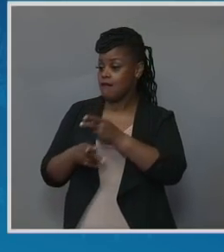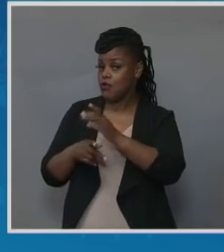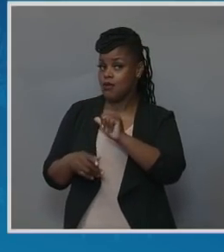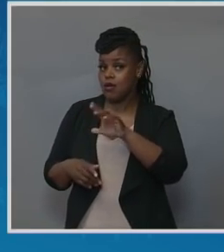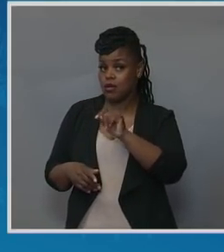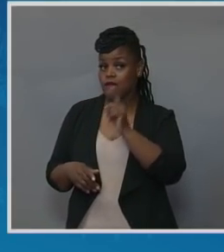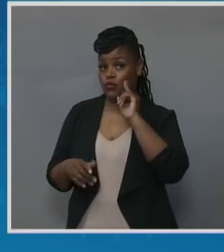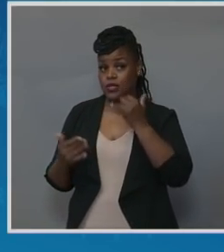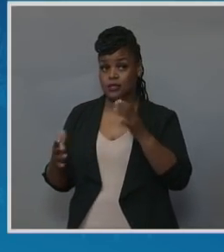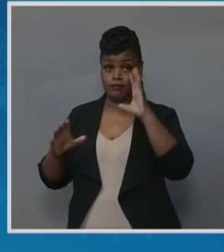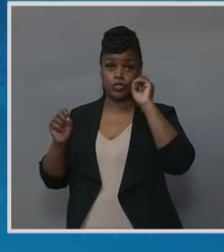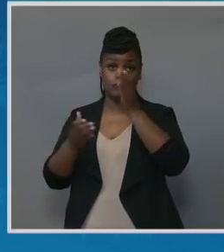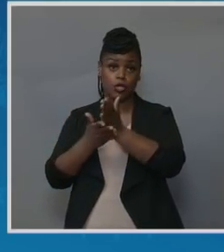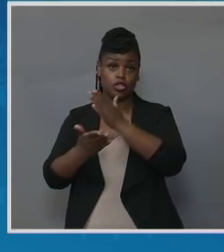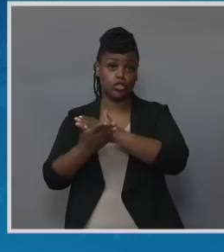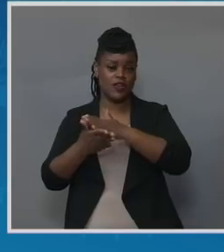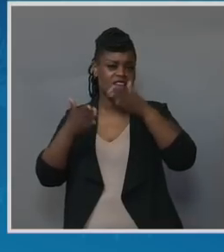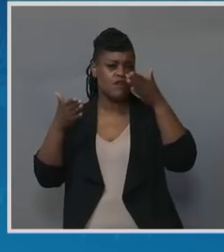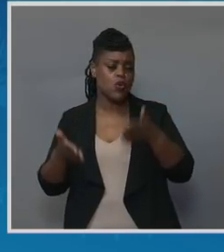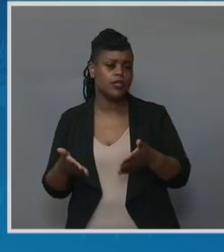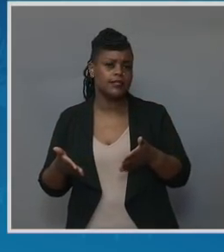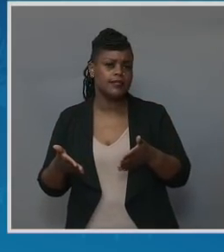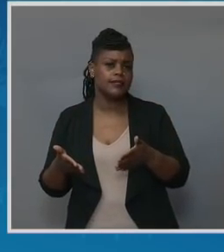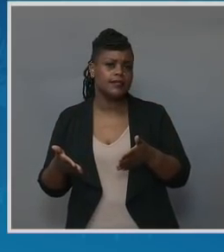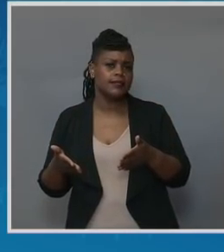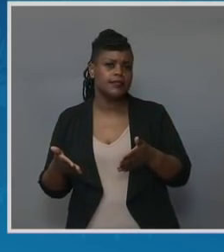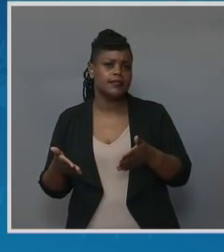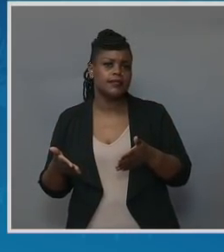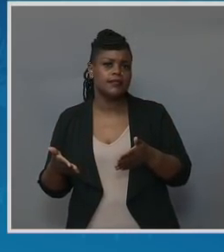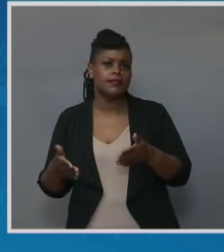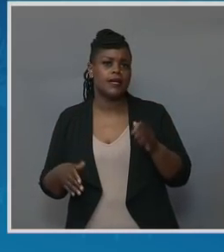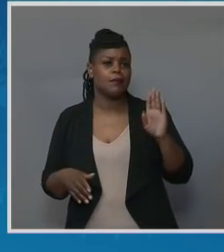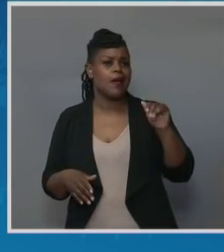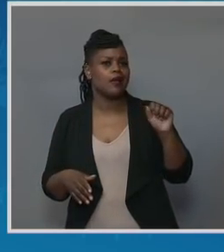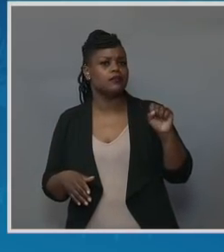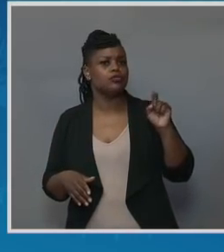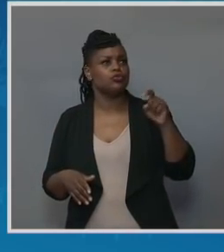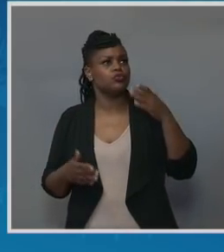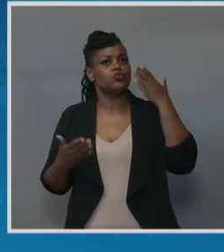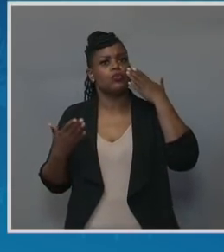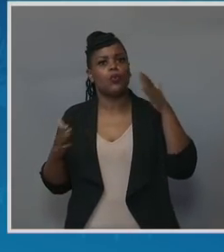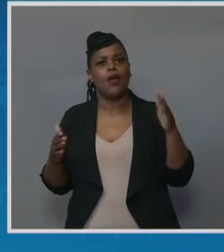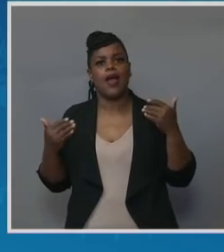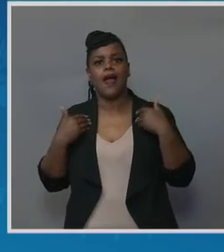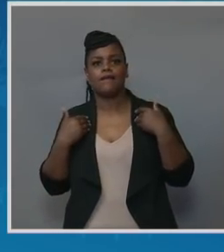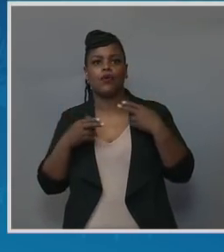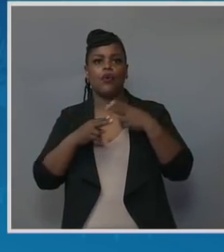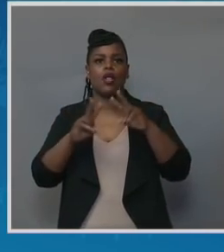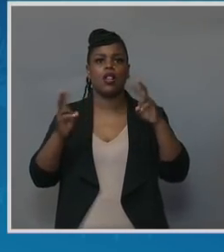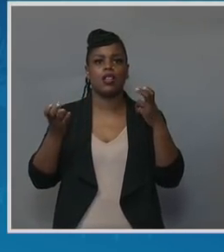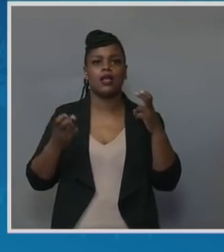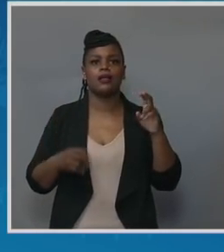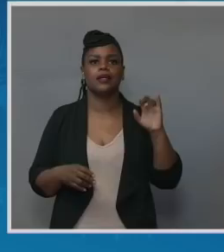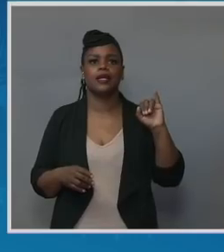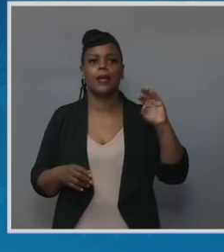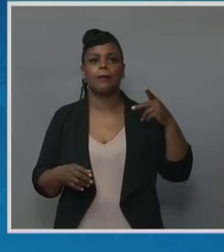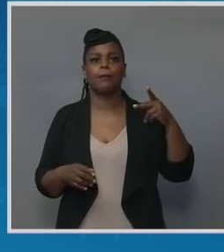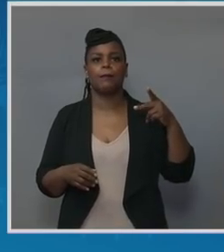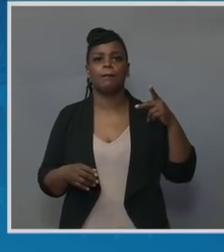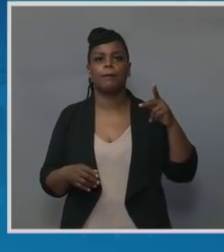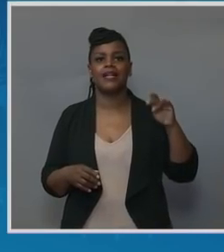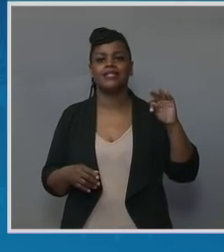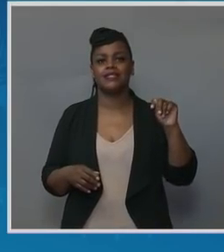the main focus is implicit bias among healthcare professionals. And so, the resources that we're putting in